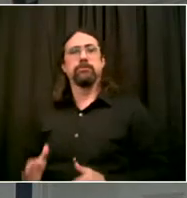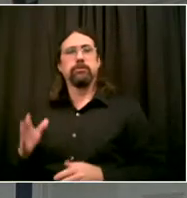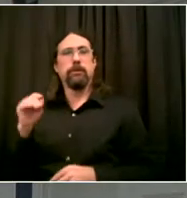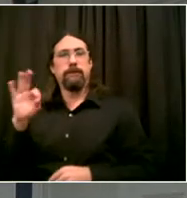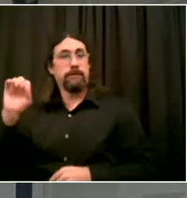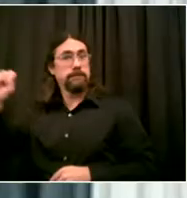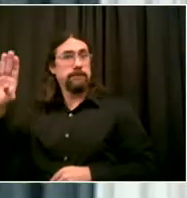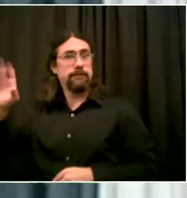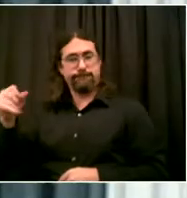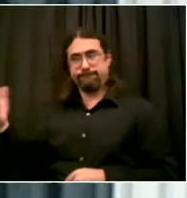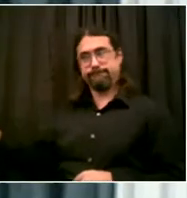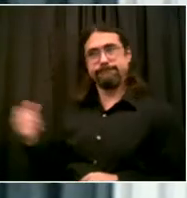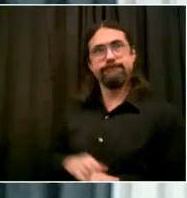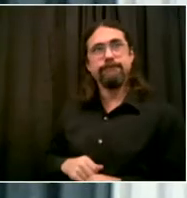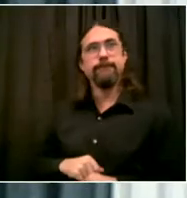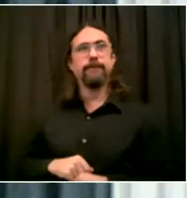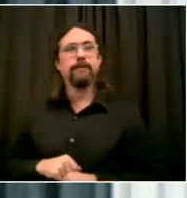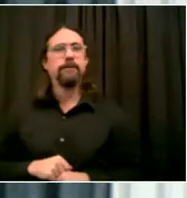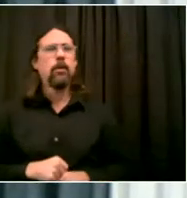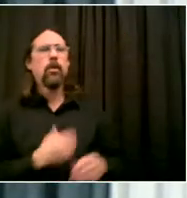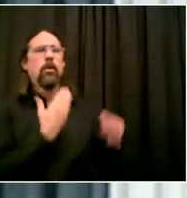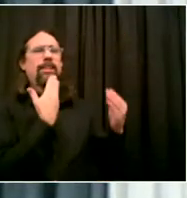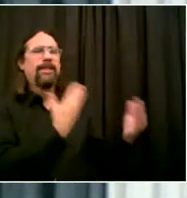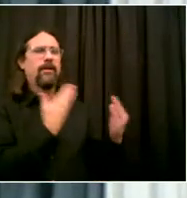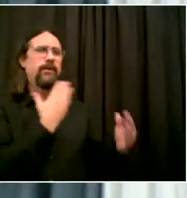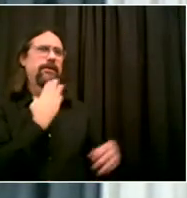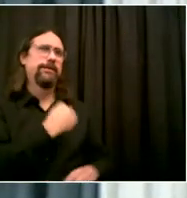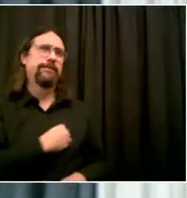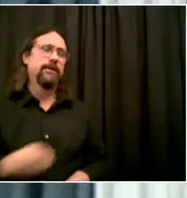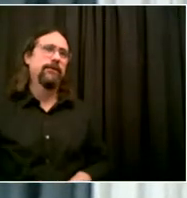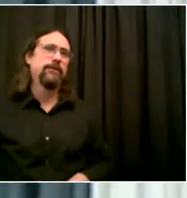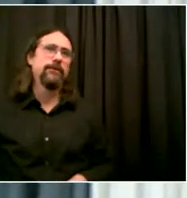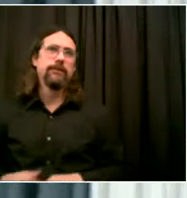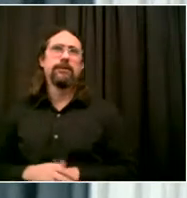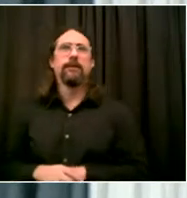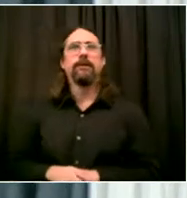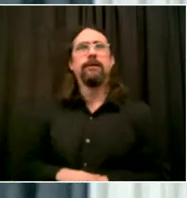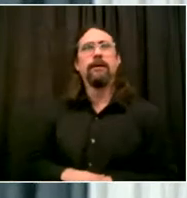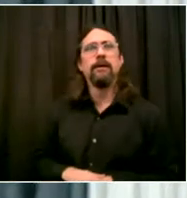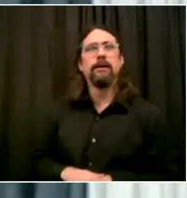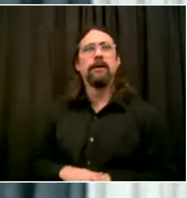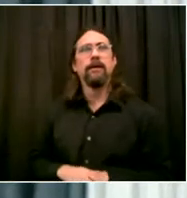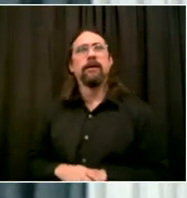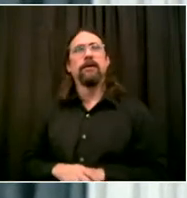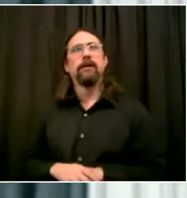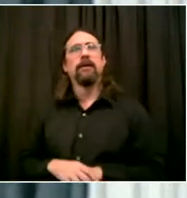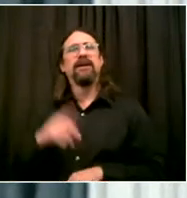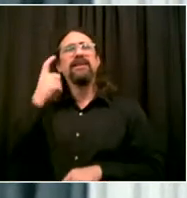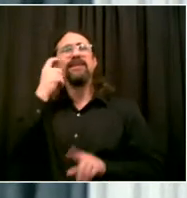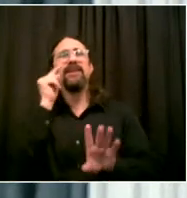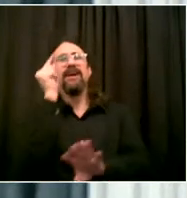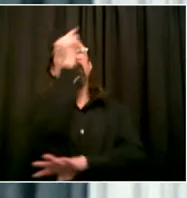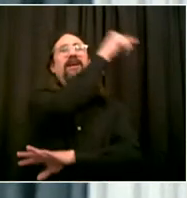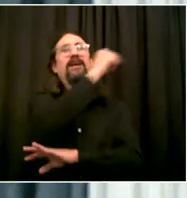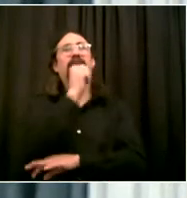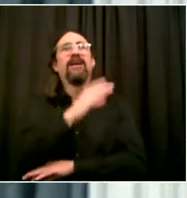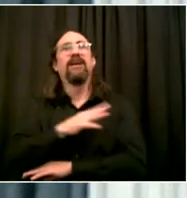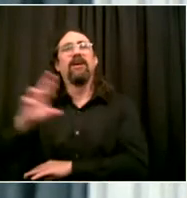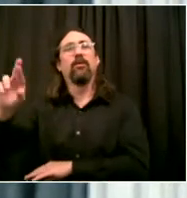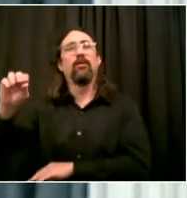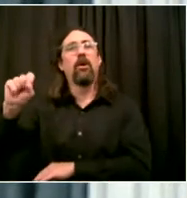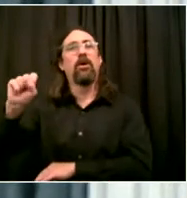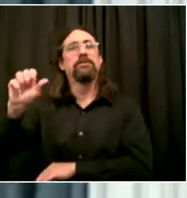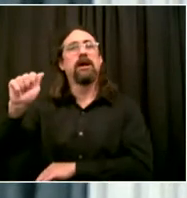Mr. Mayor and Rosanna. Wow. What an amazing story from carrying your luggage on the street to owning